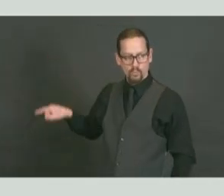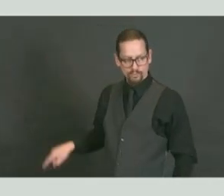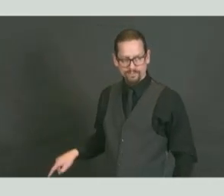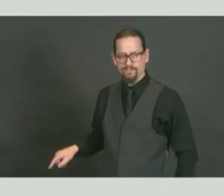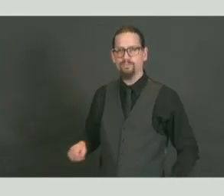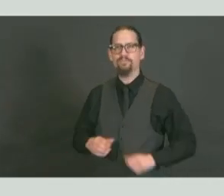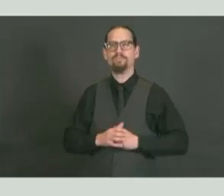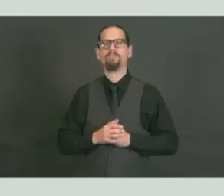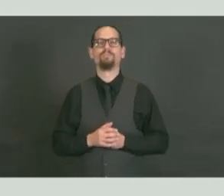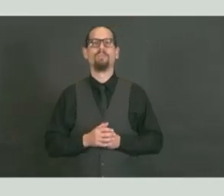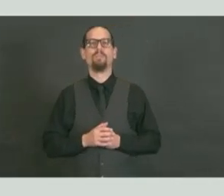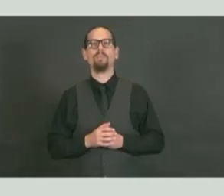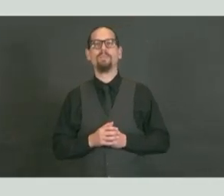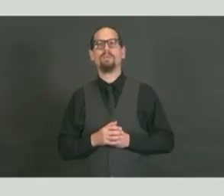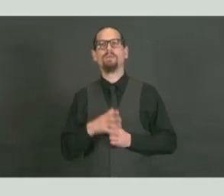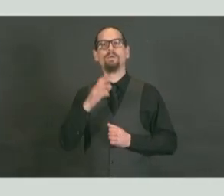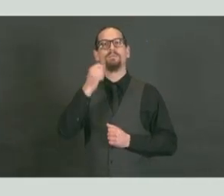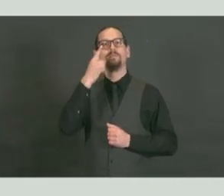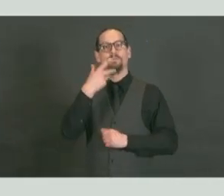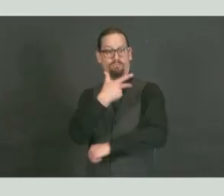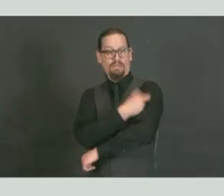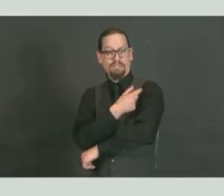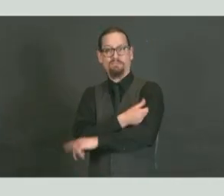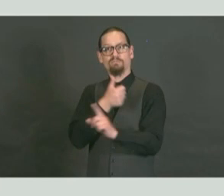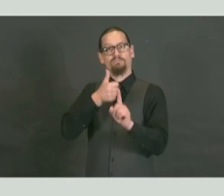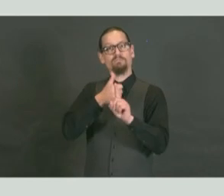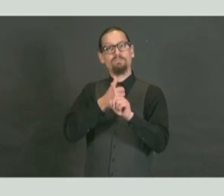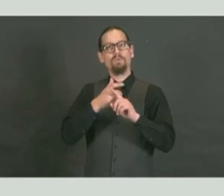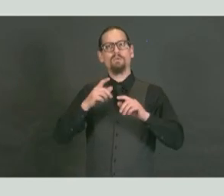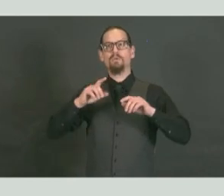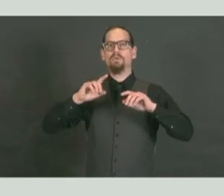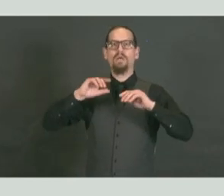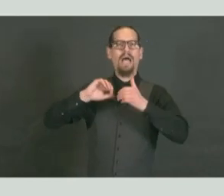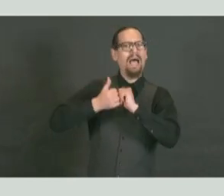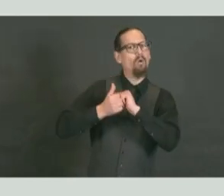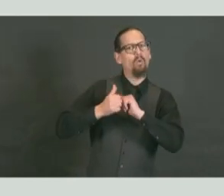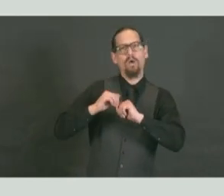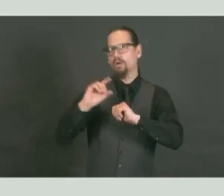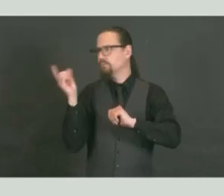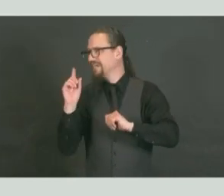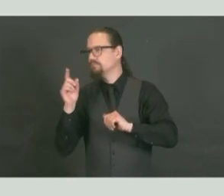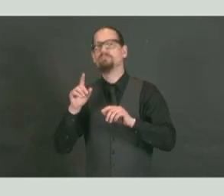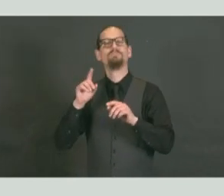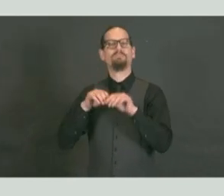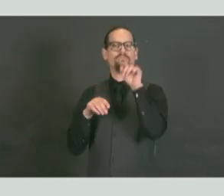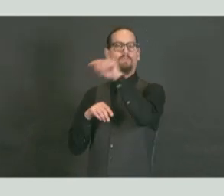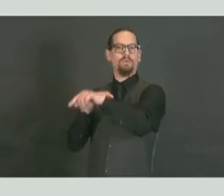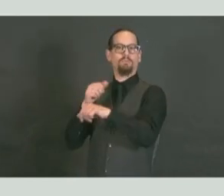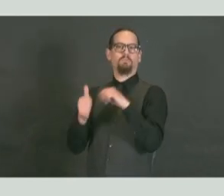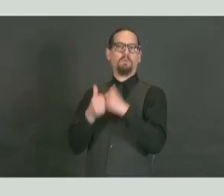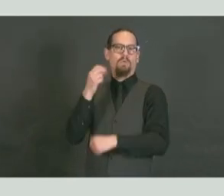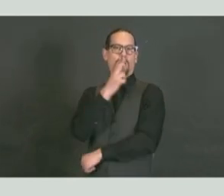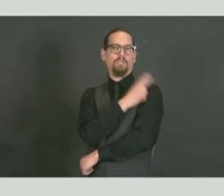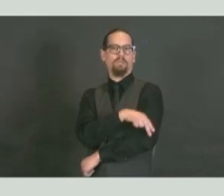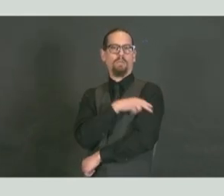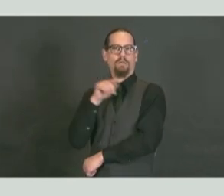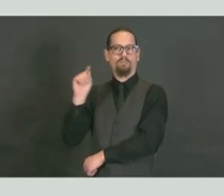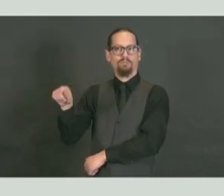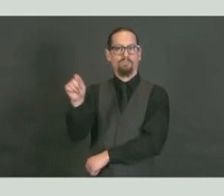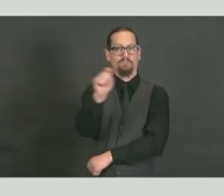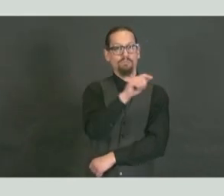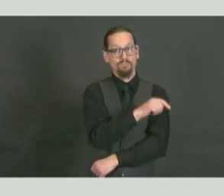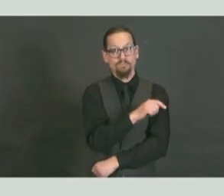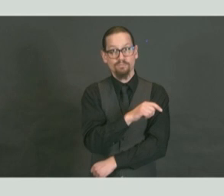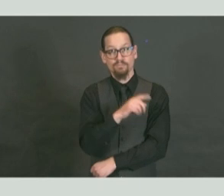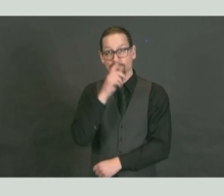Vaccinating is continuing to happen in hospitals this week. Many hospital workers are currently getting the second dose of their vaccine. Our regional clinics are